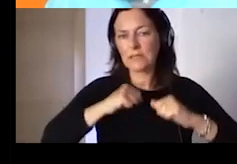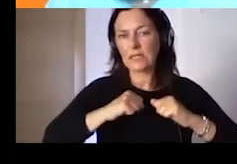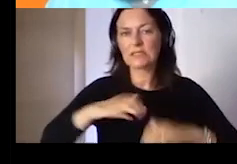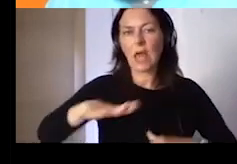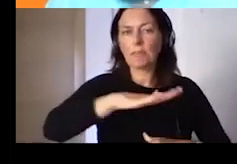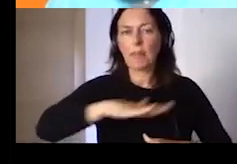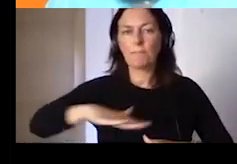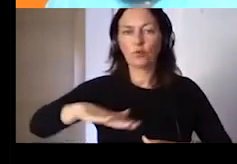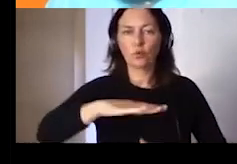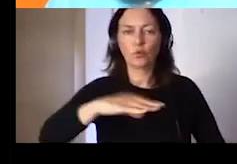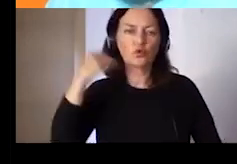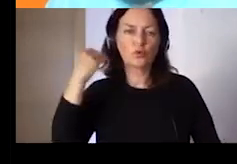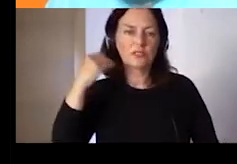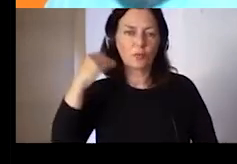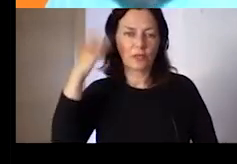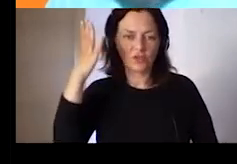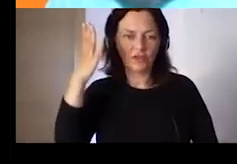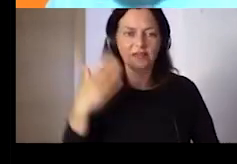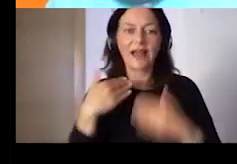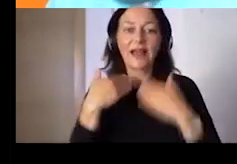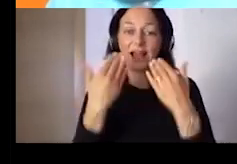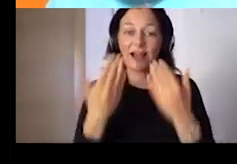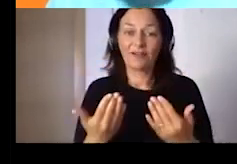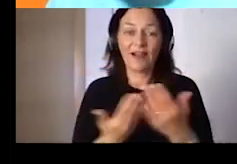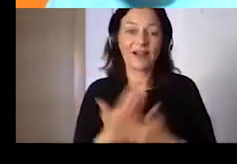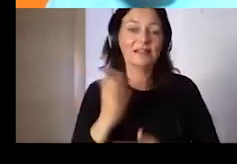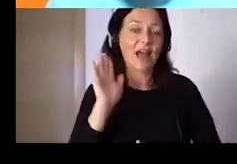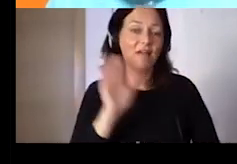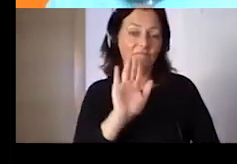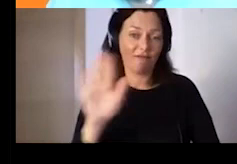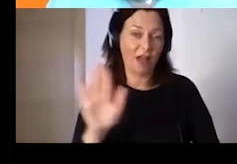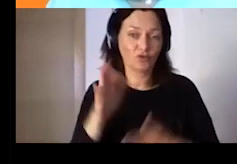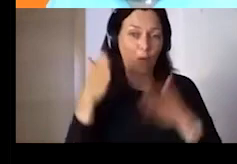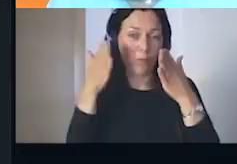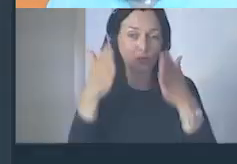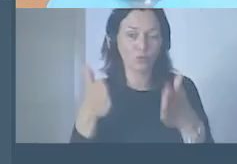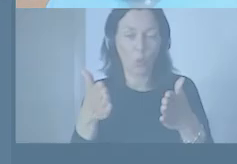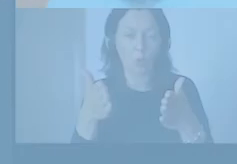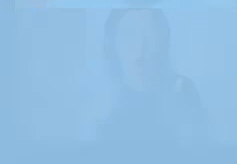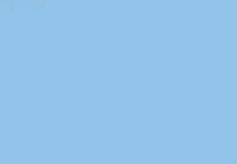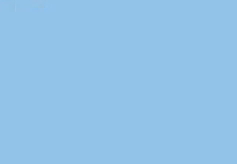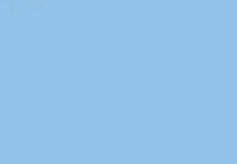Thank you very much for your attention and feel free to contact me if you need more information.